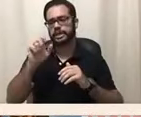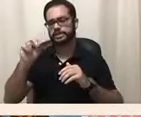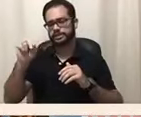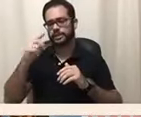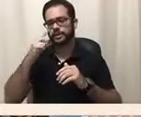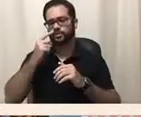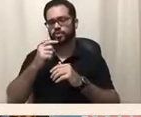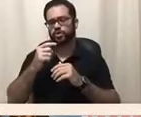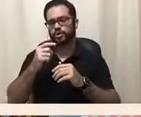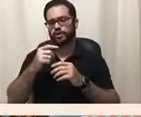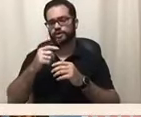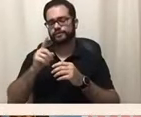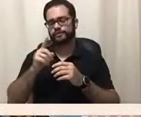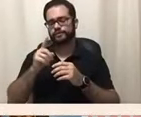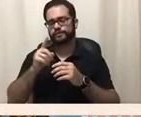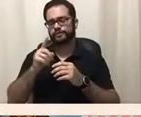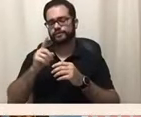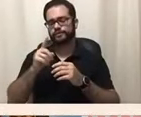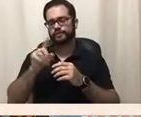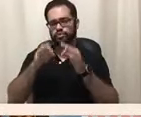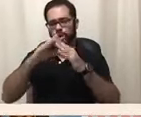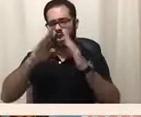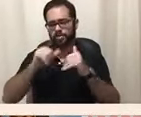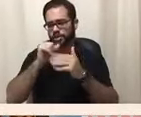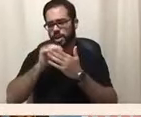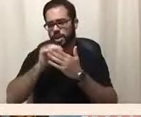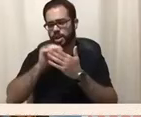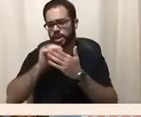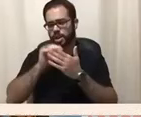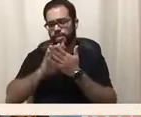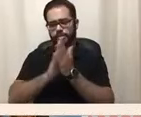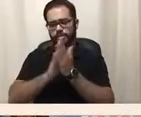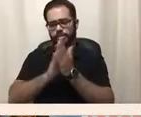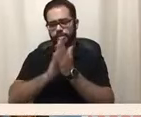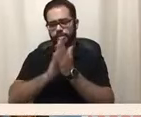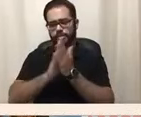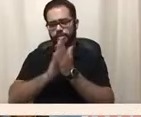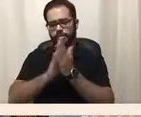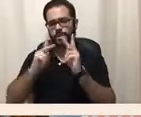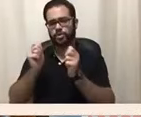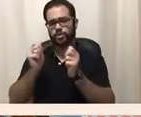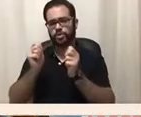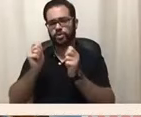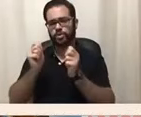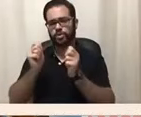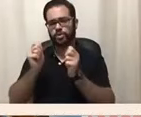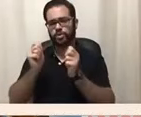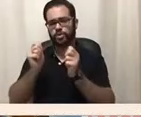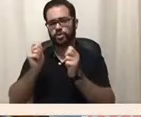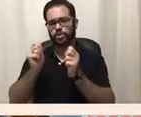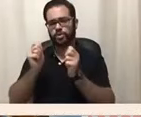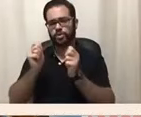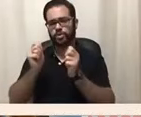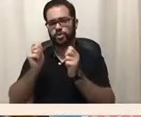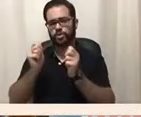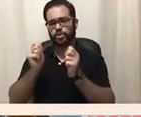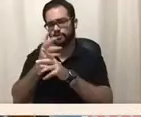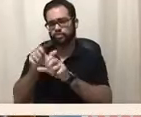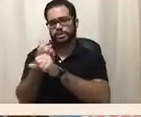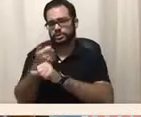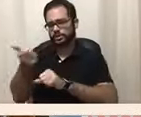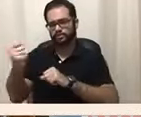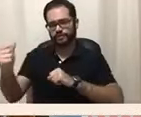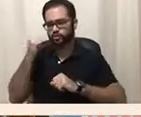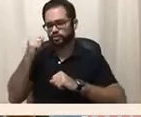plaintiff is arrested when he refuses to crawl or be carried upstairs. The state argues that they cannot